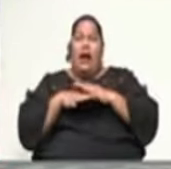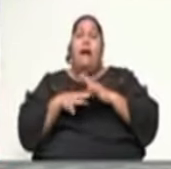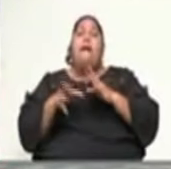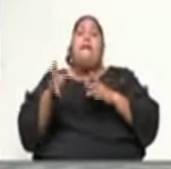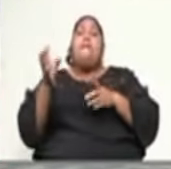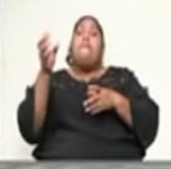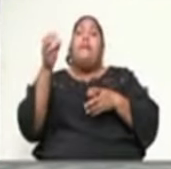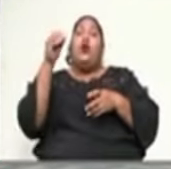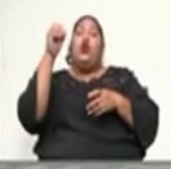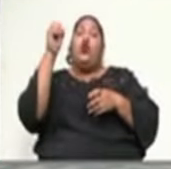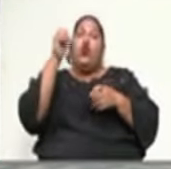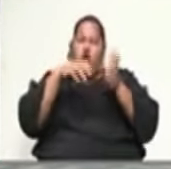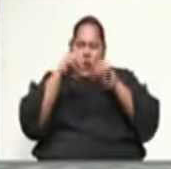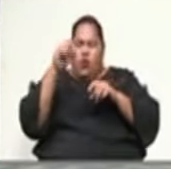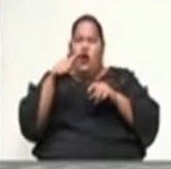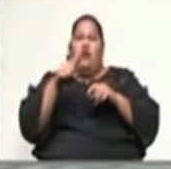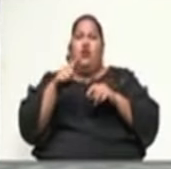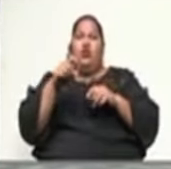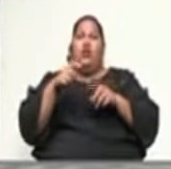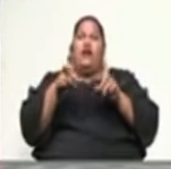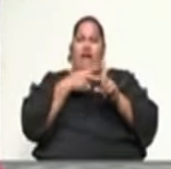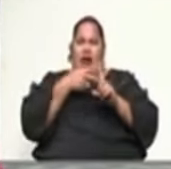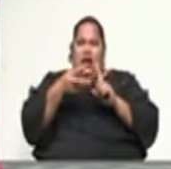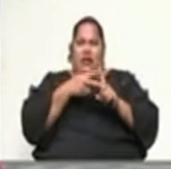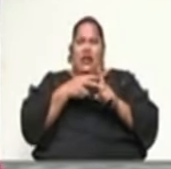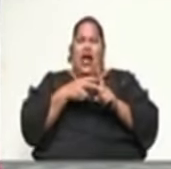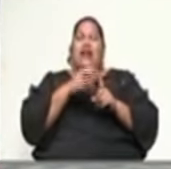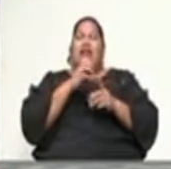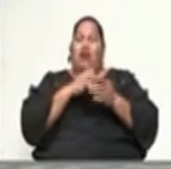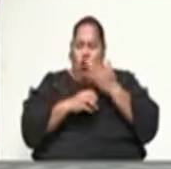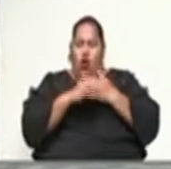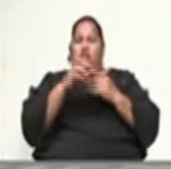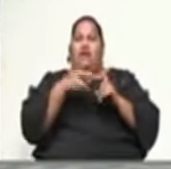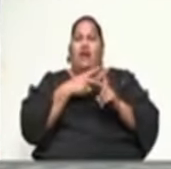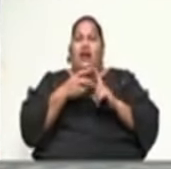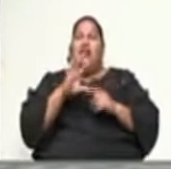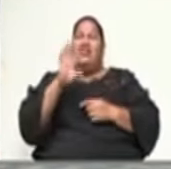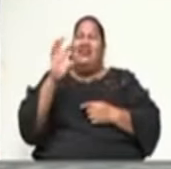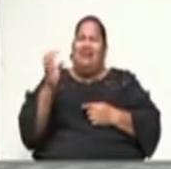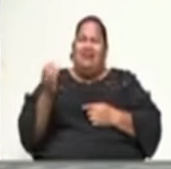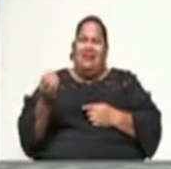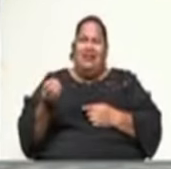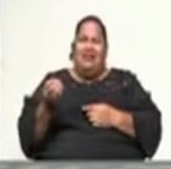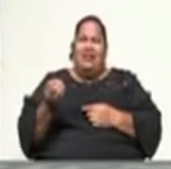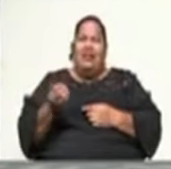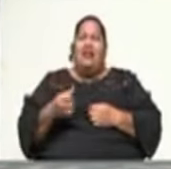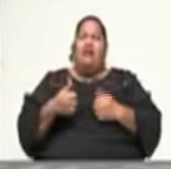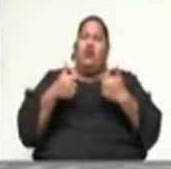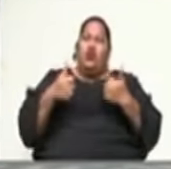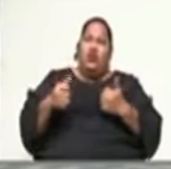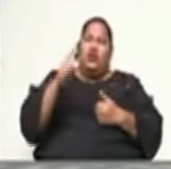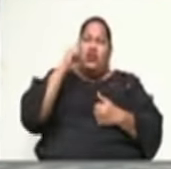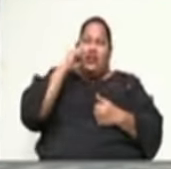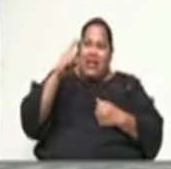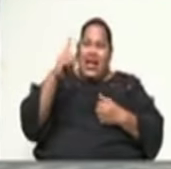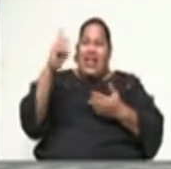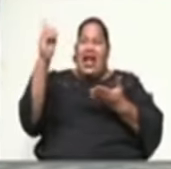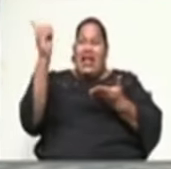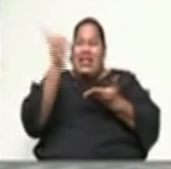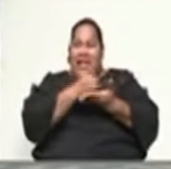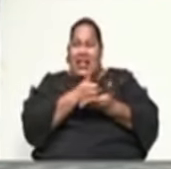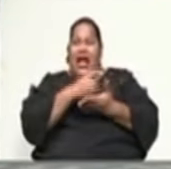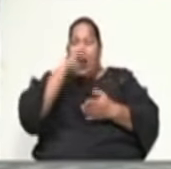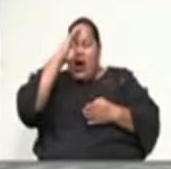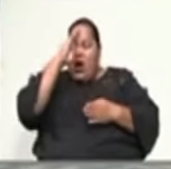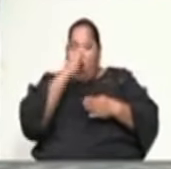of violence and is actually a cause of violence so it'd be good to see the data and i'm hopeful